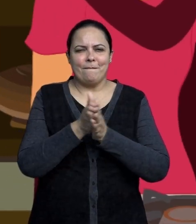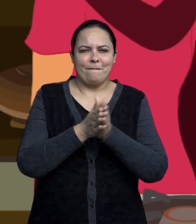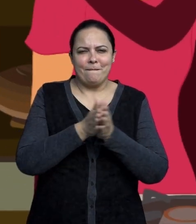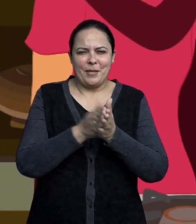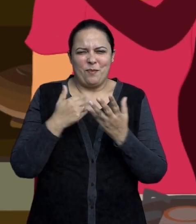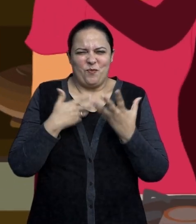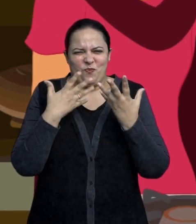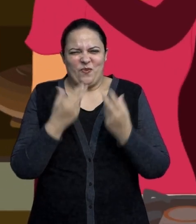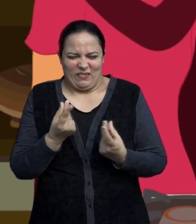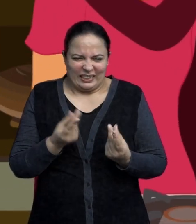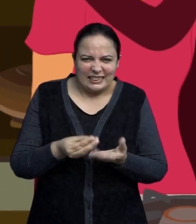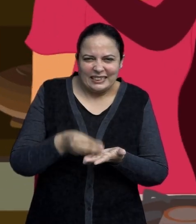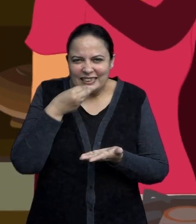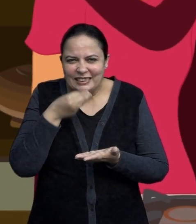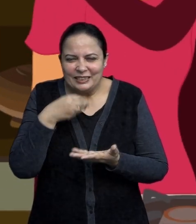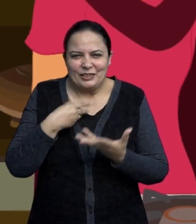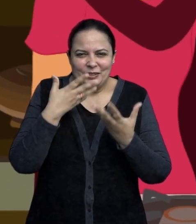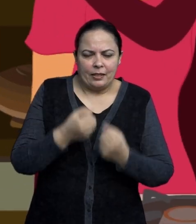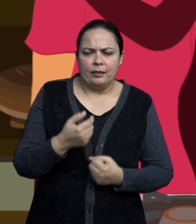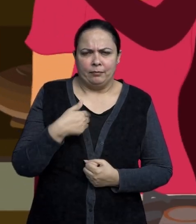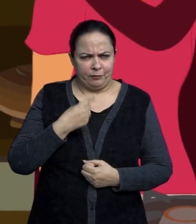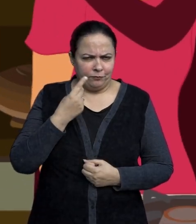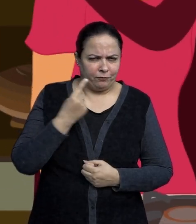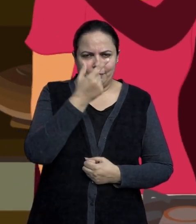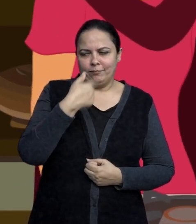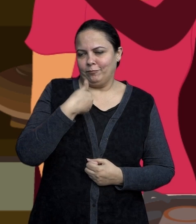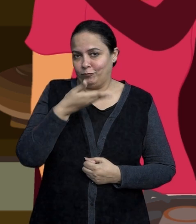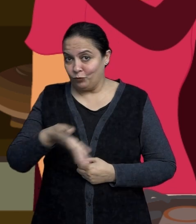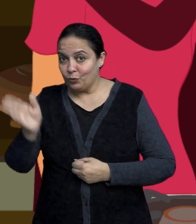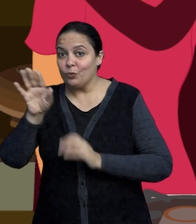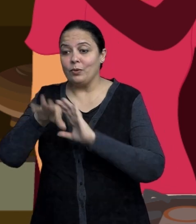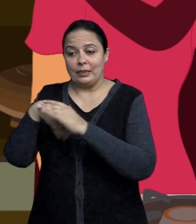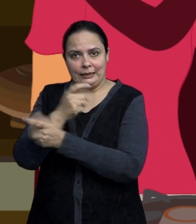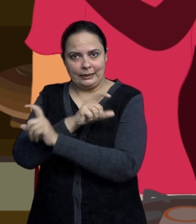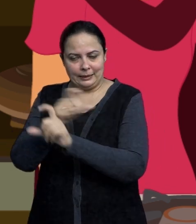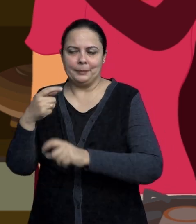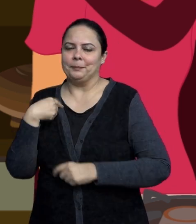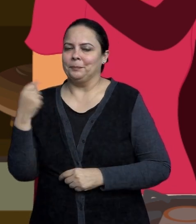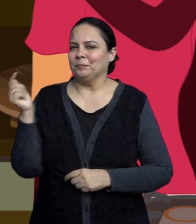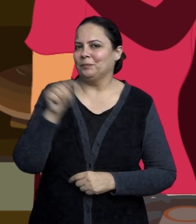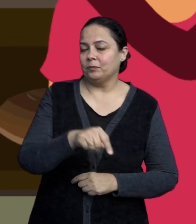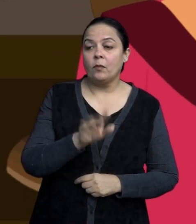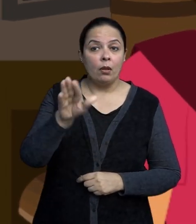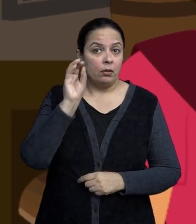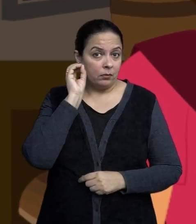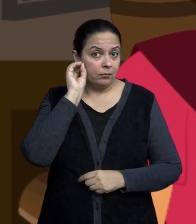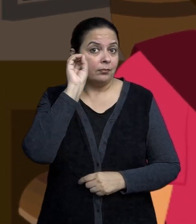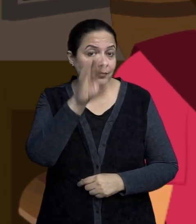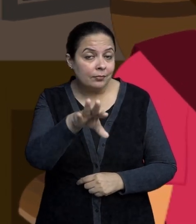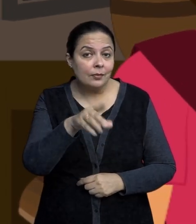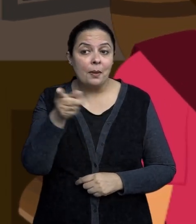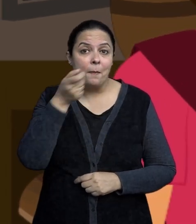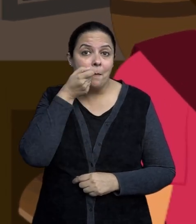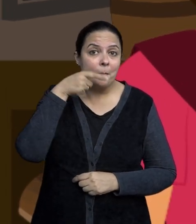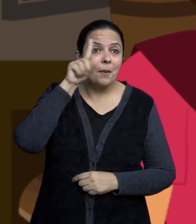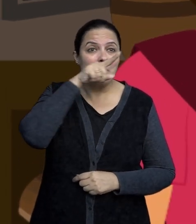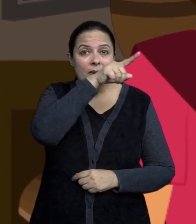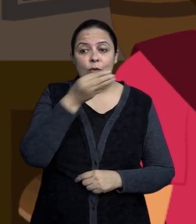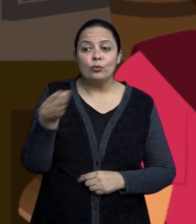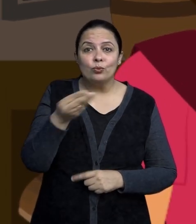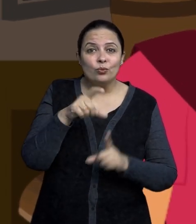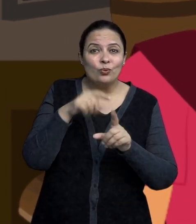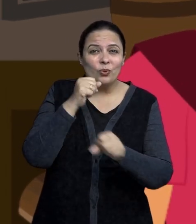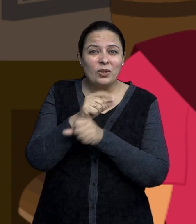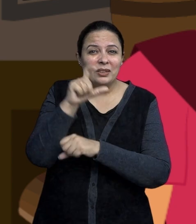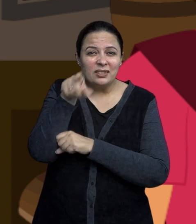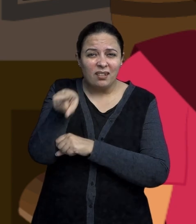Oh, great. My mouth is already watering. Let me wash my hands. And yes, your papa took